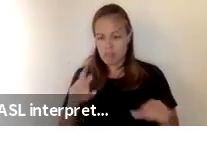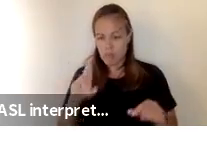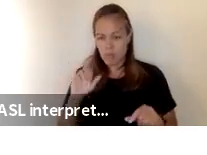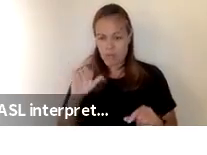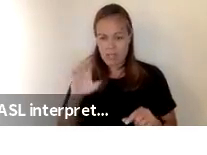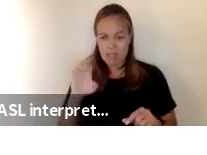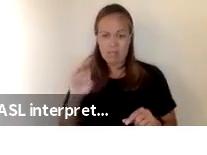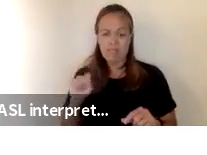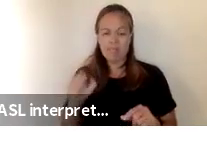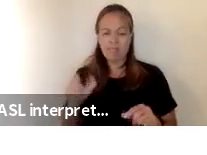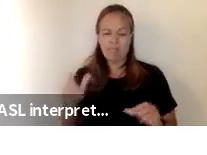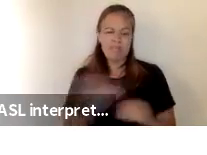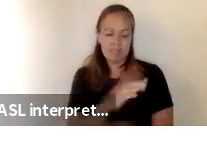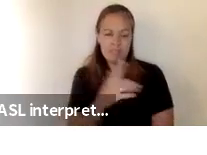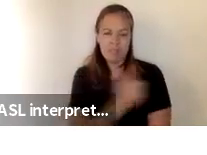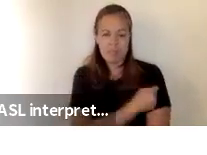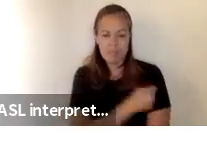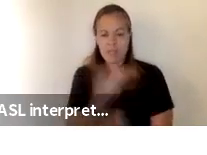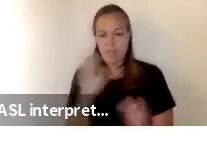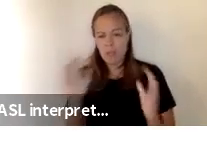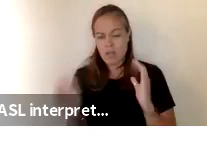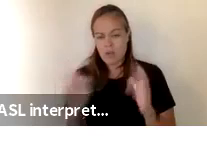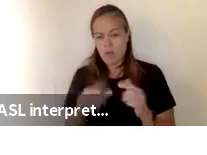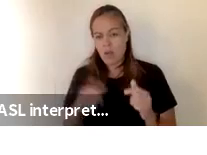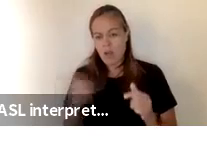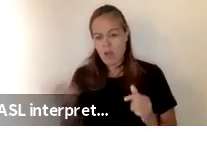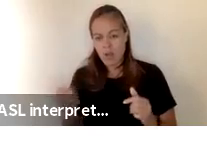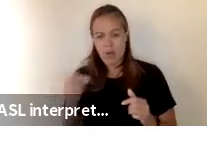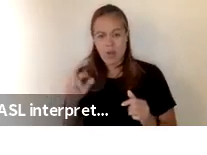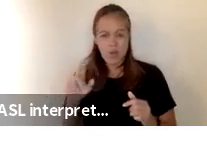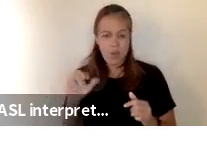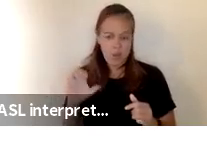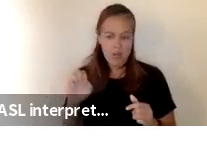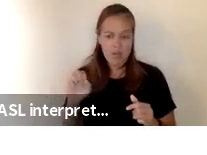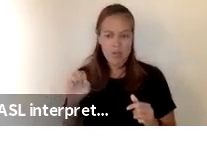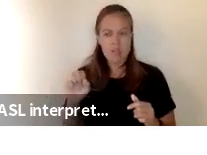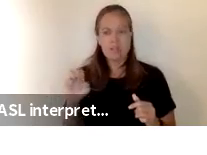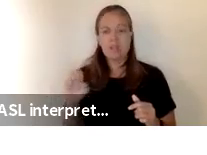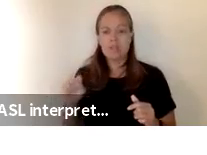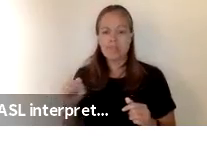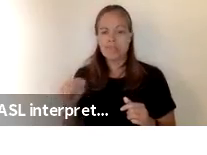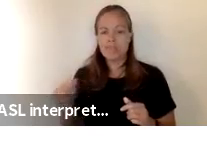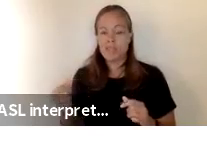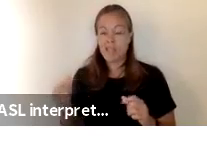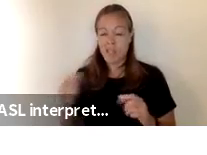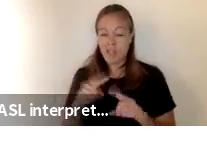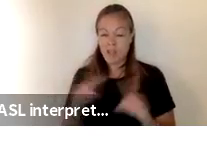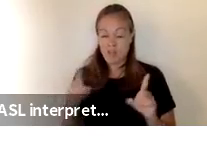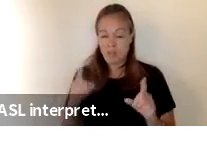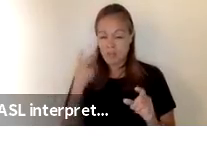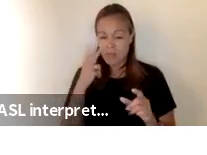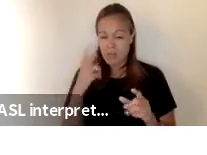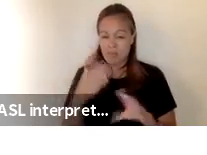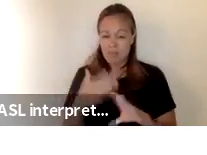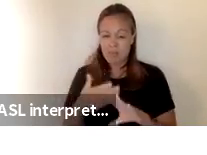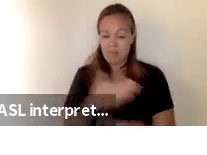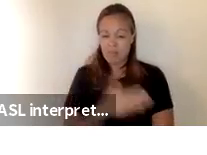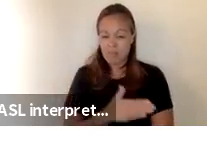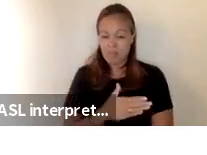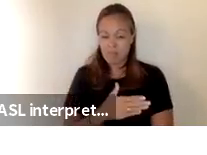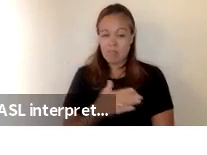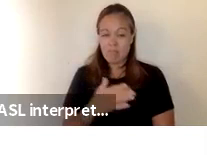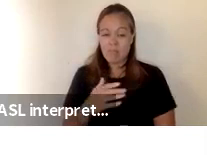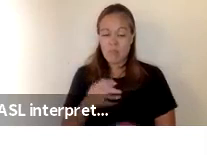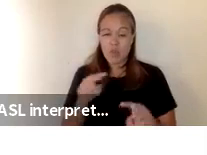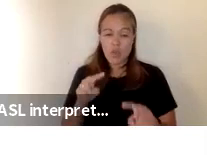are fully vaccinated as compared to other racial and ethnic groups however we are seeing progress being made